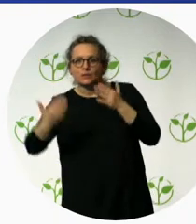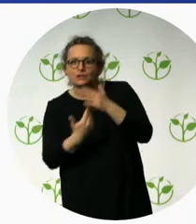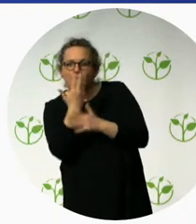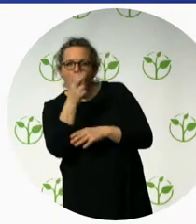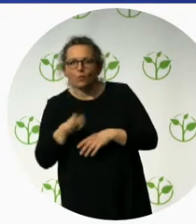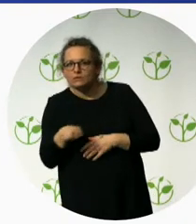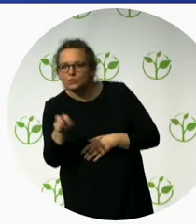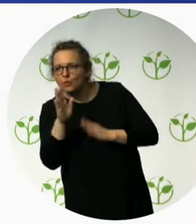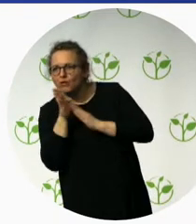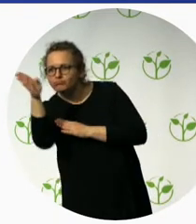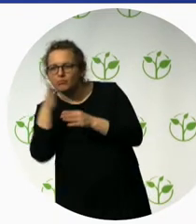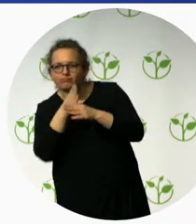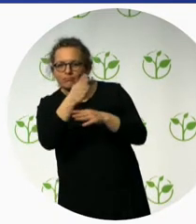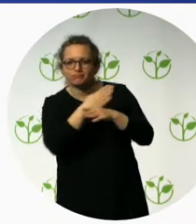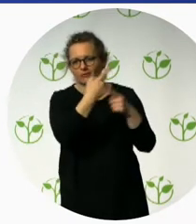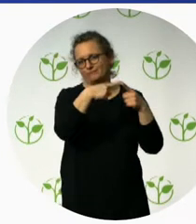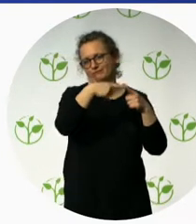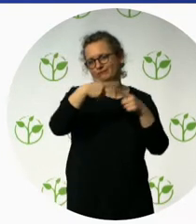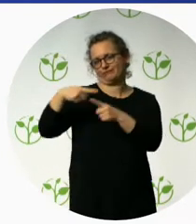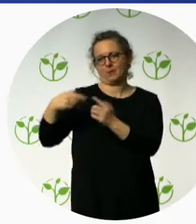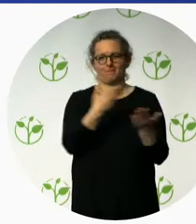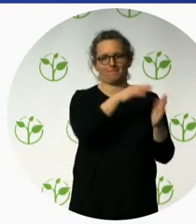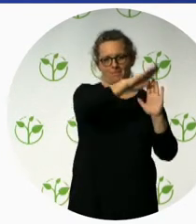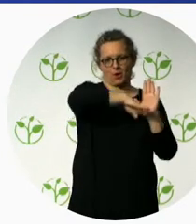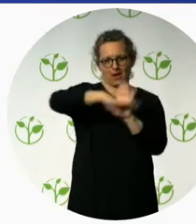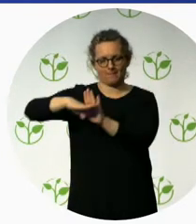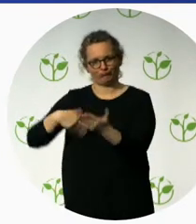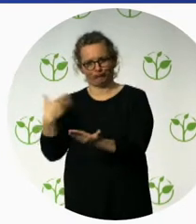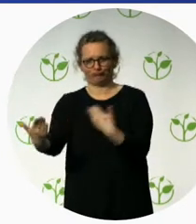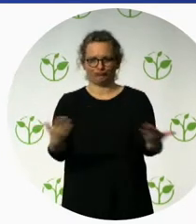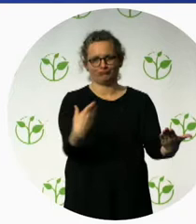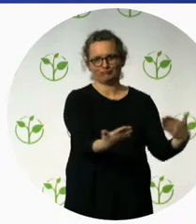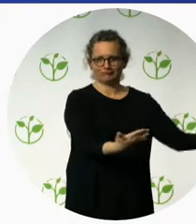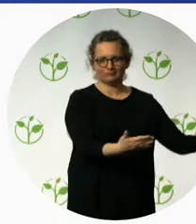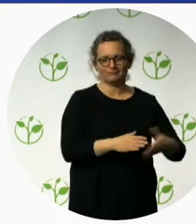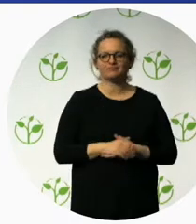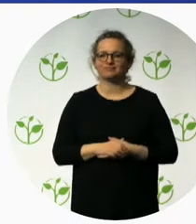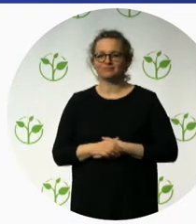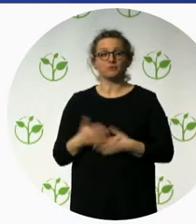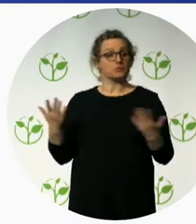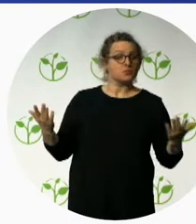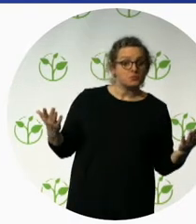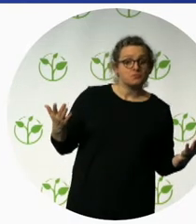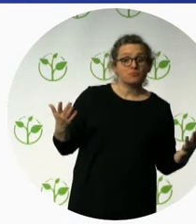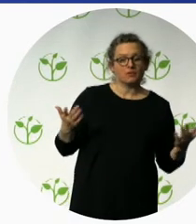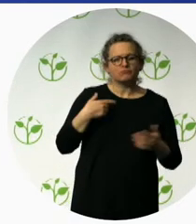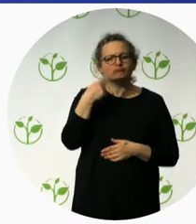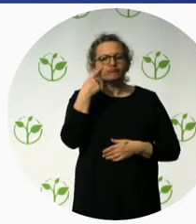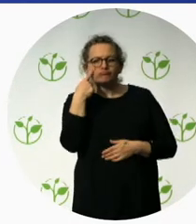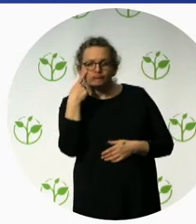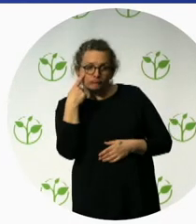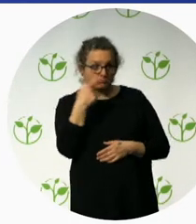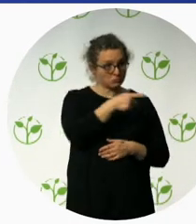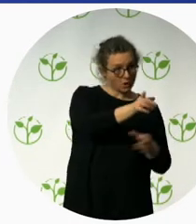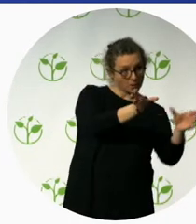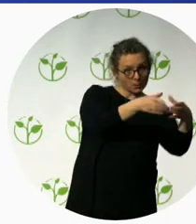through fixed group dates. One of the challenges is that the tours are quite expensive because at some